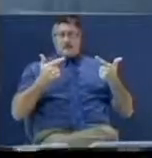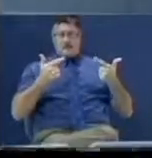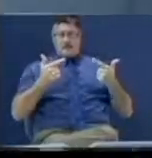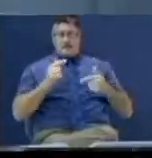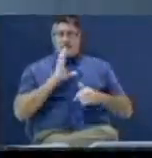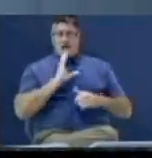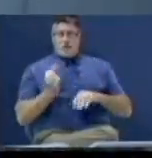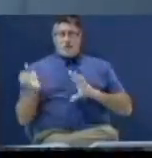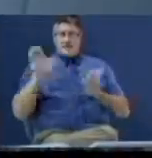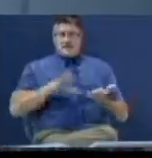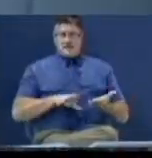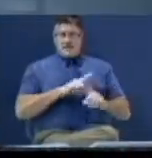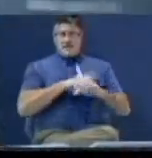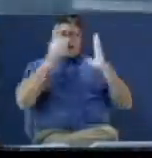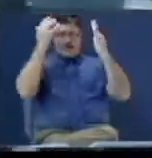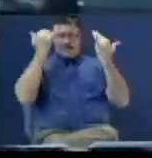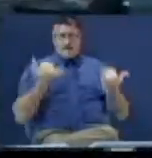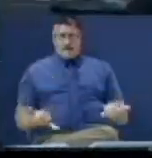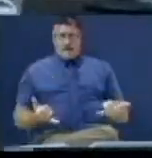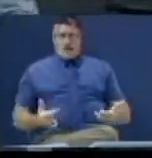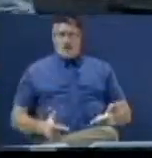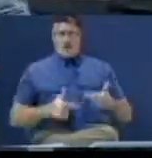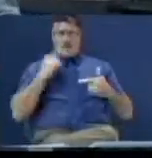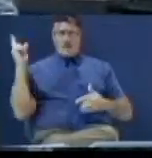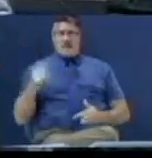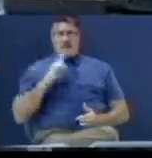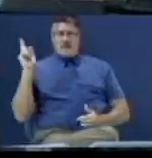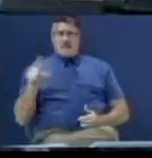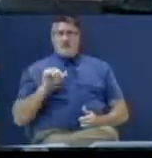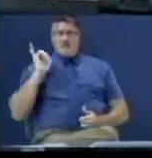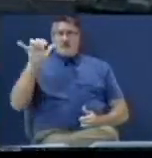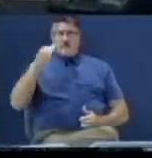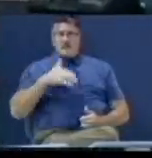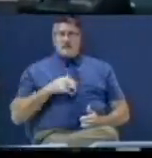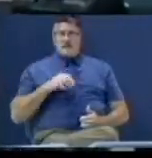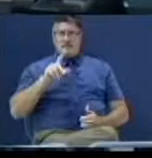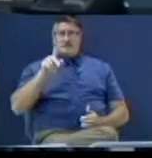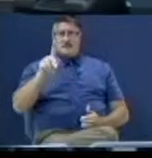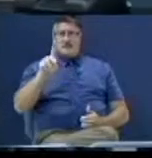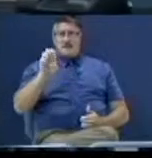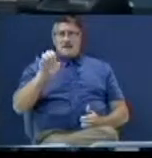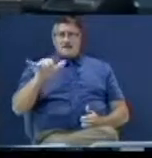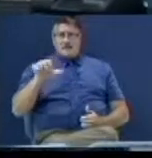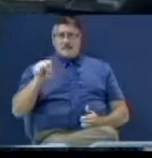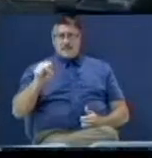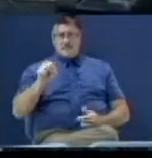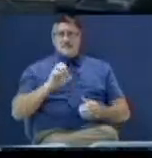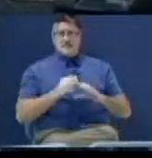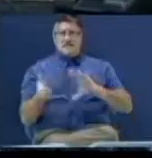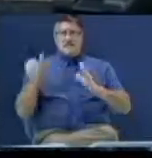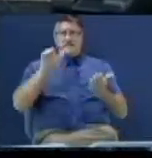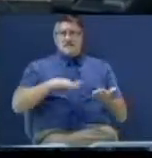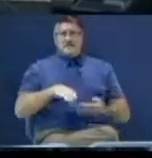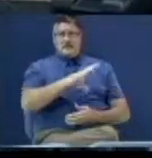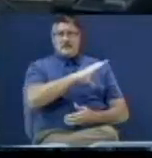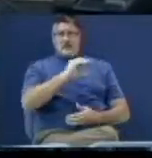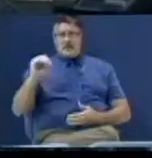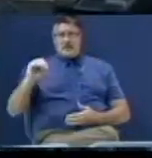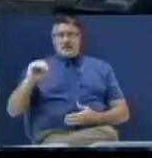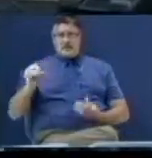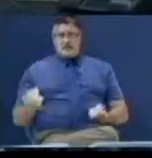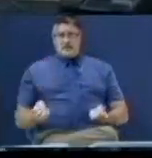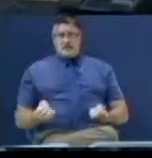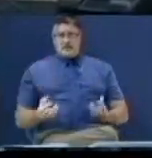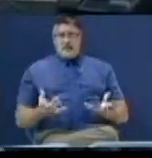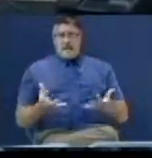was dead and behold I'm alive forevermore. And I had the keys of death and hell. Boy, I'm starting to